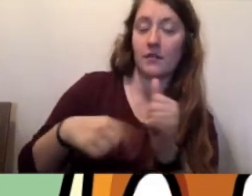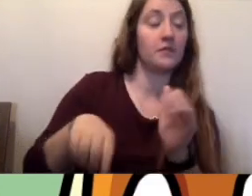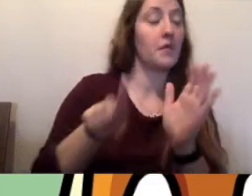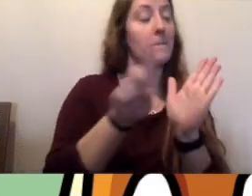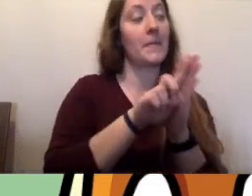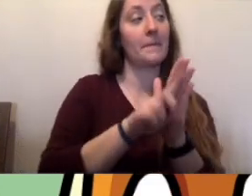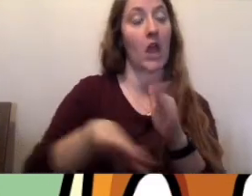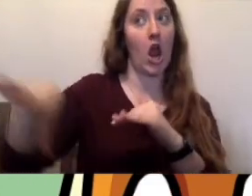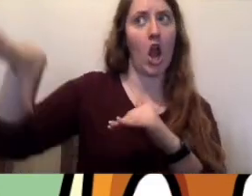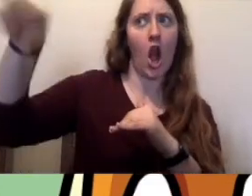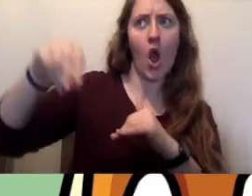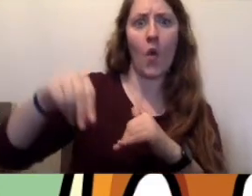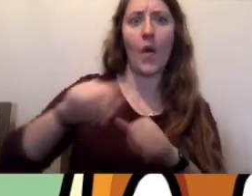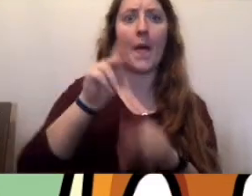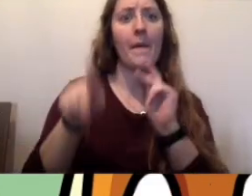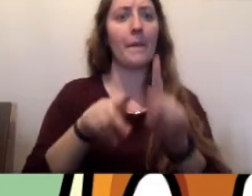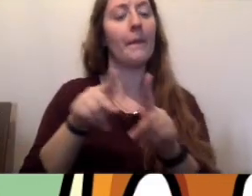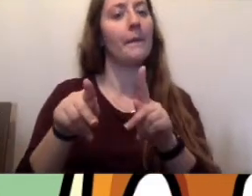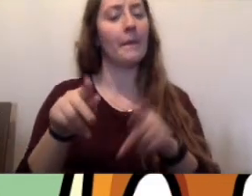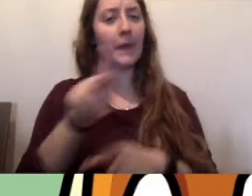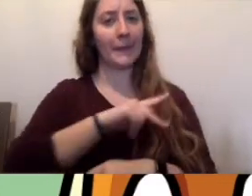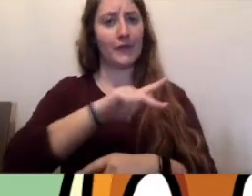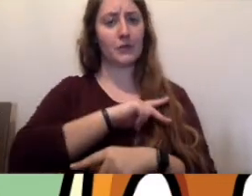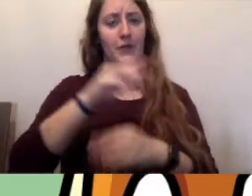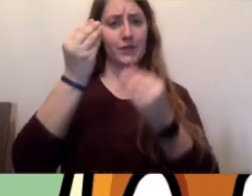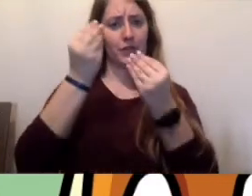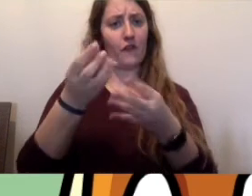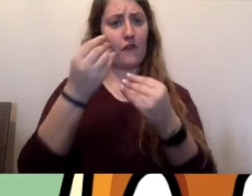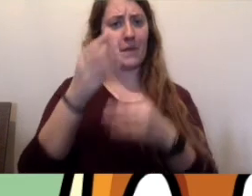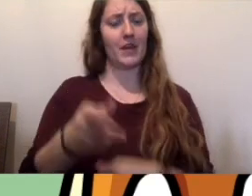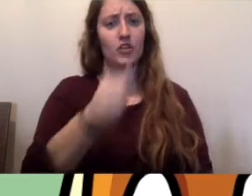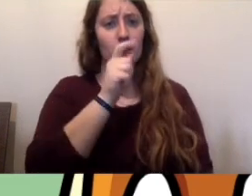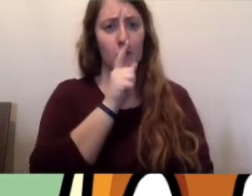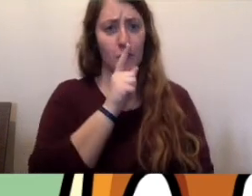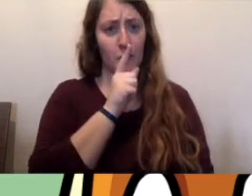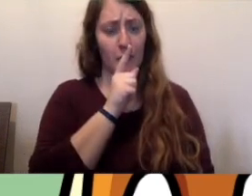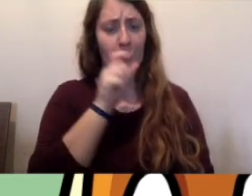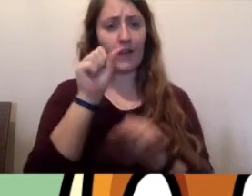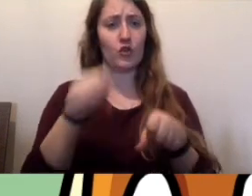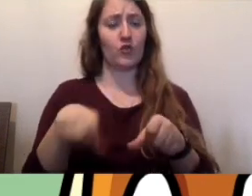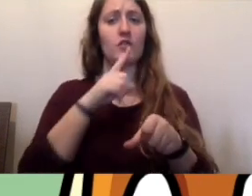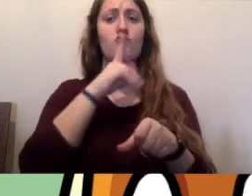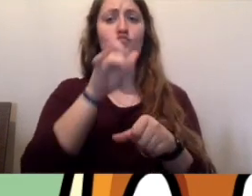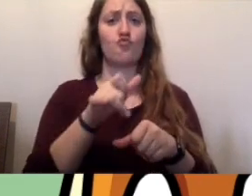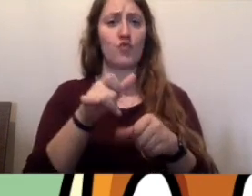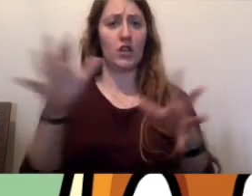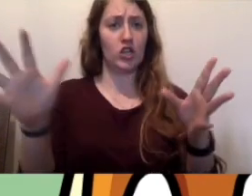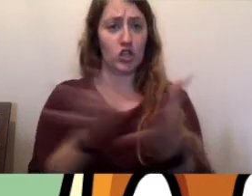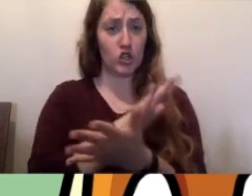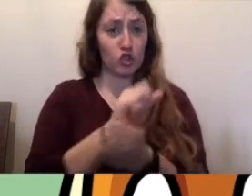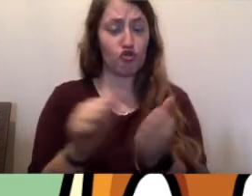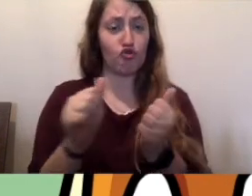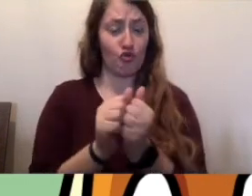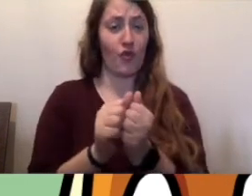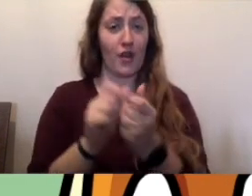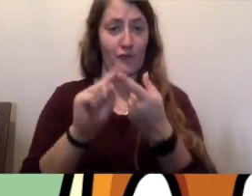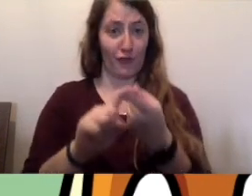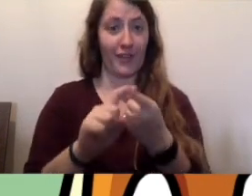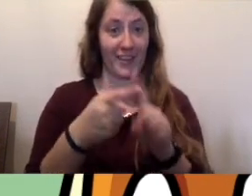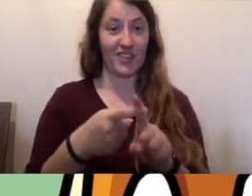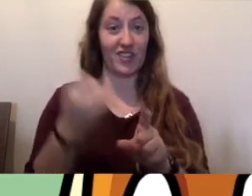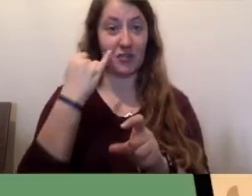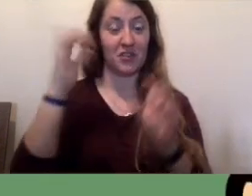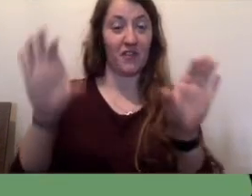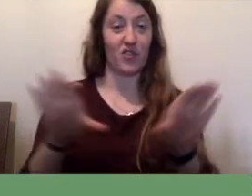People's personal information is private, and you can really ruin relationships if you reveal something that a friend or a friend's parents don't want on the